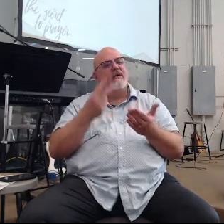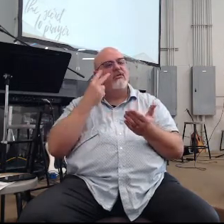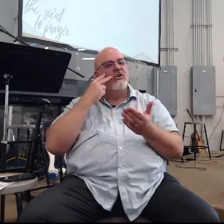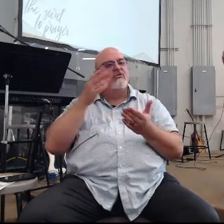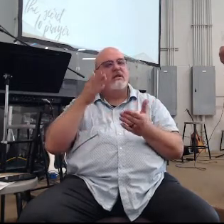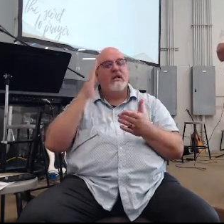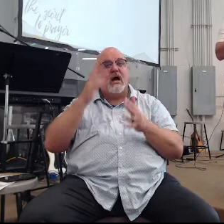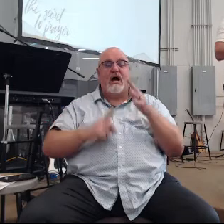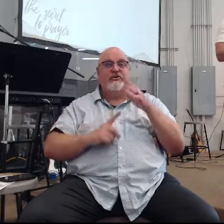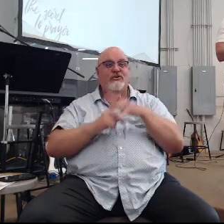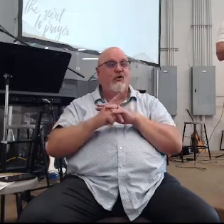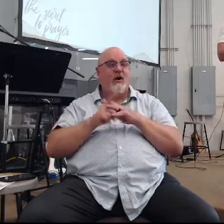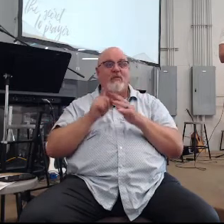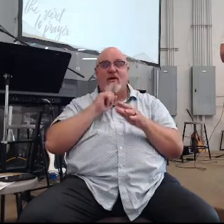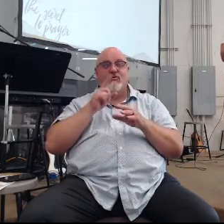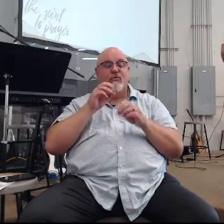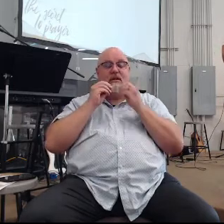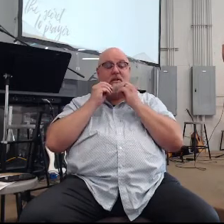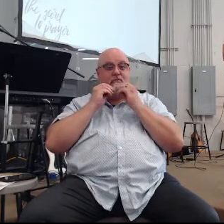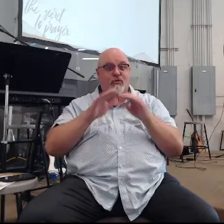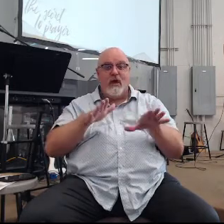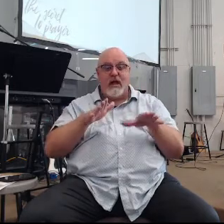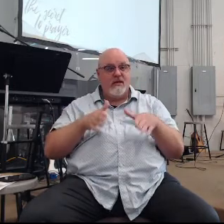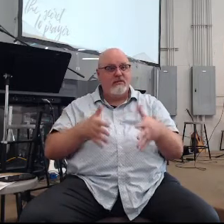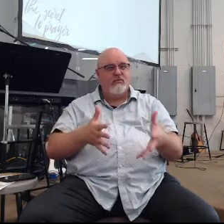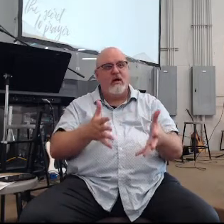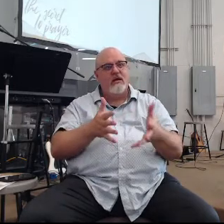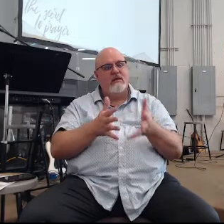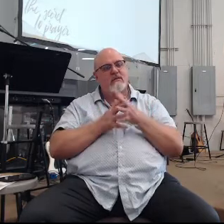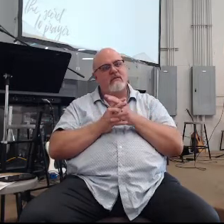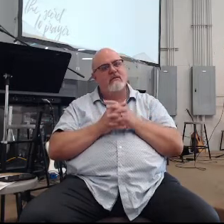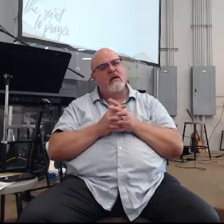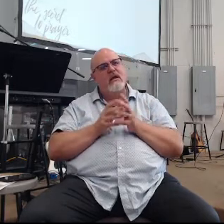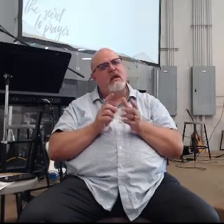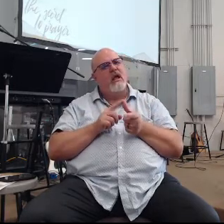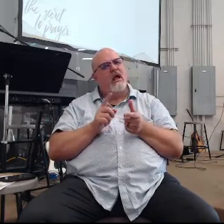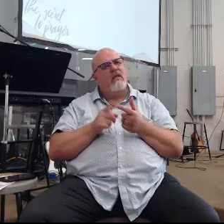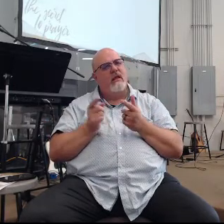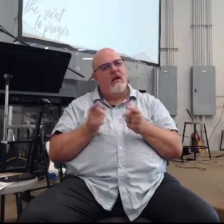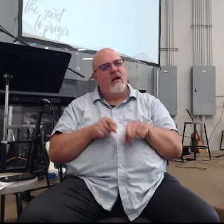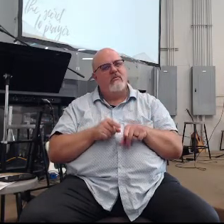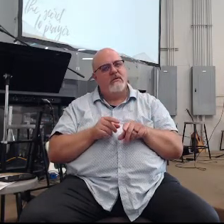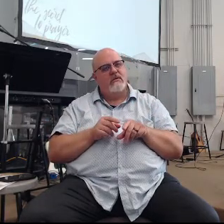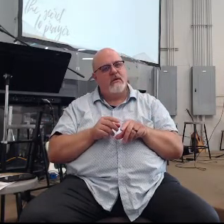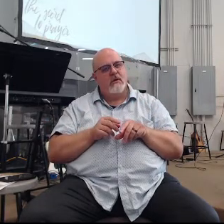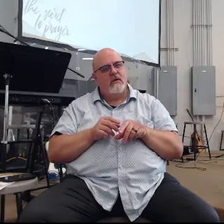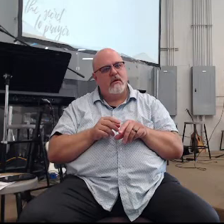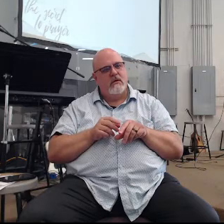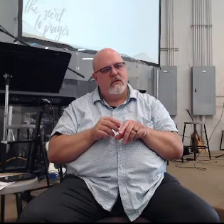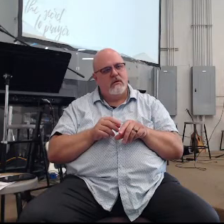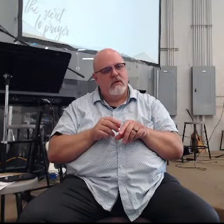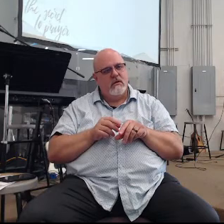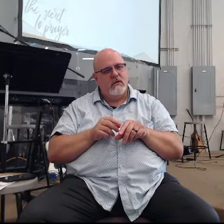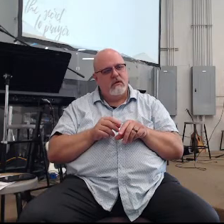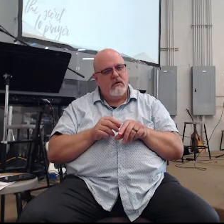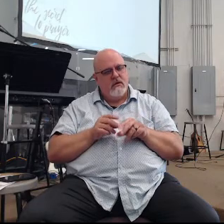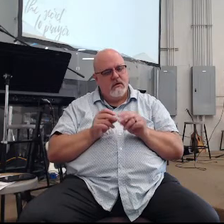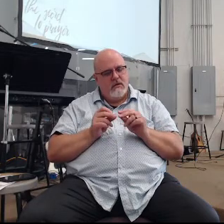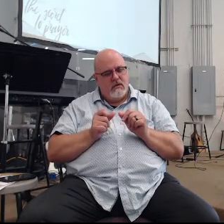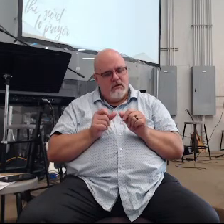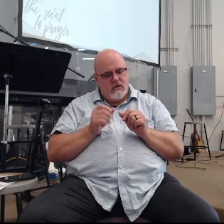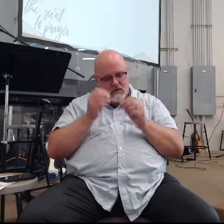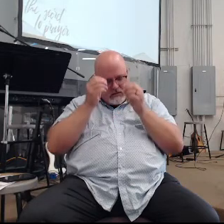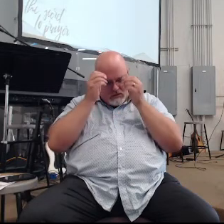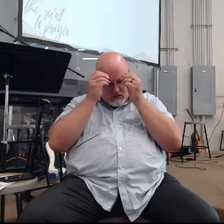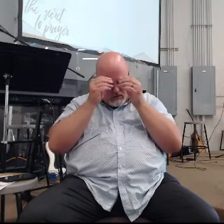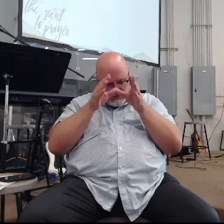seen God show up in just really miraculous ways and all of a sudden you're like one bit of news